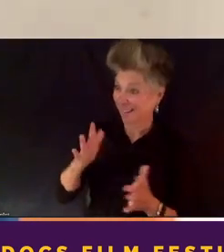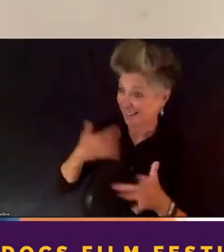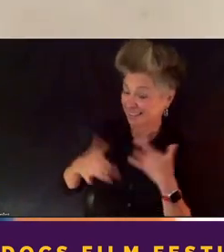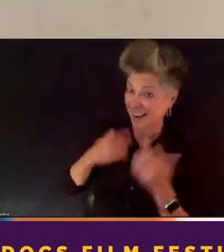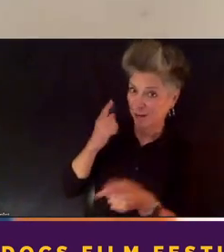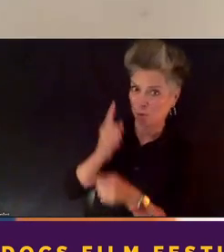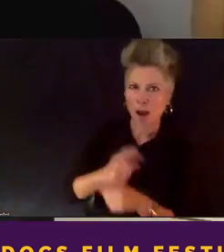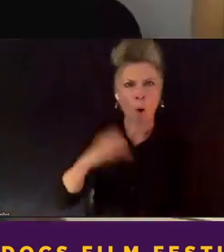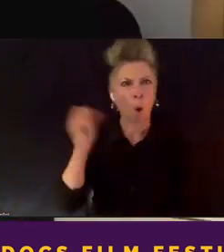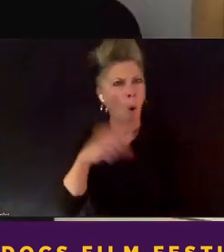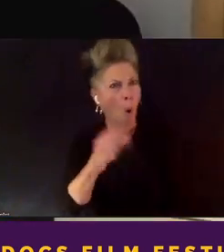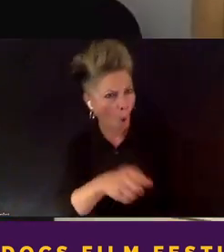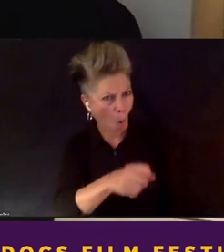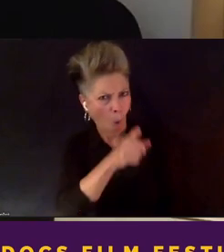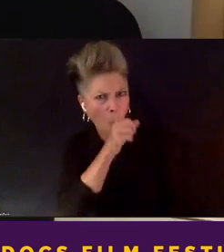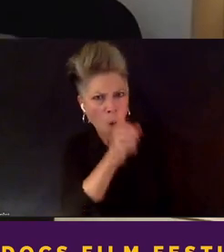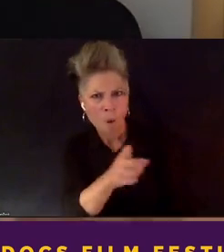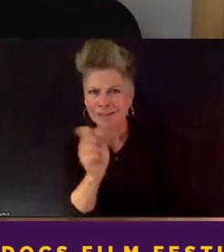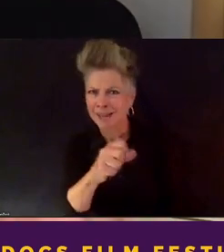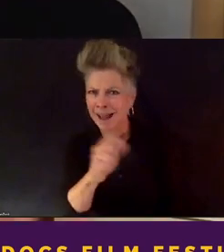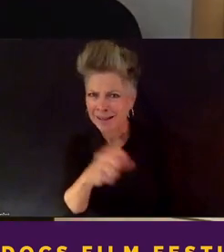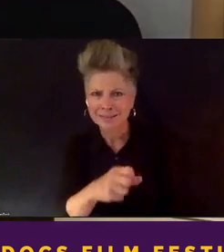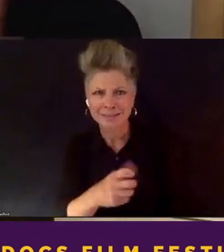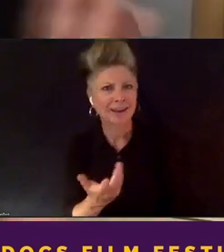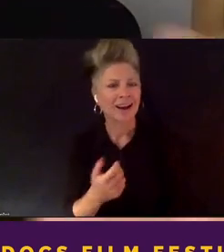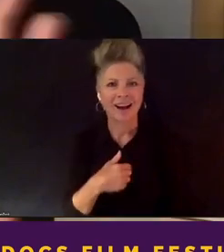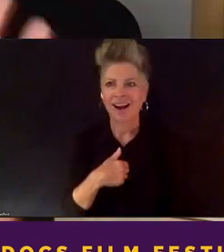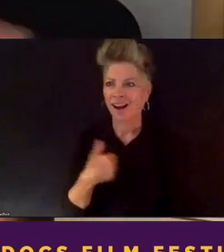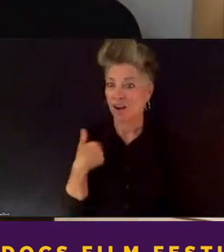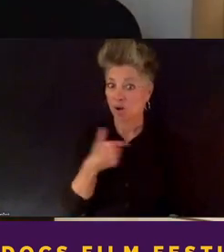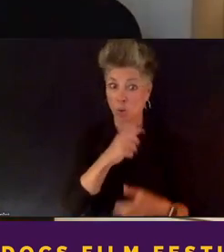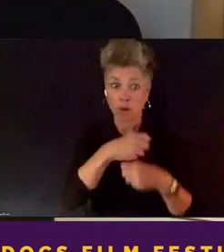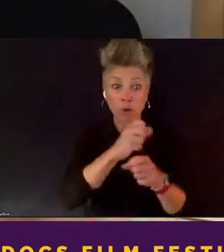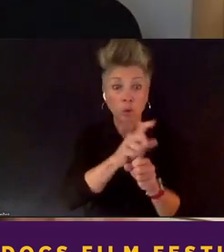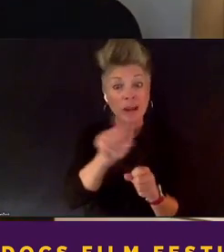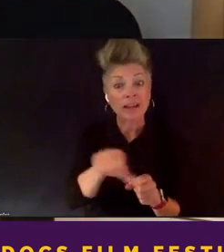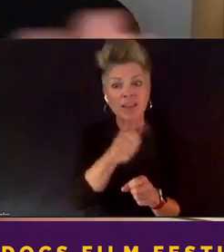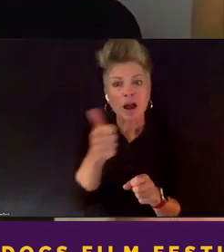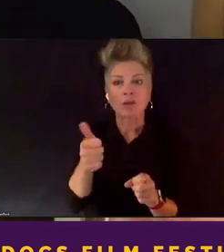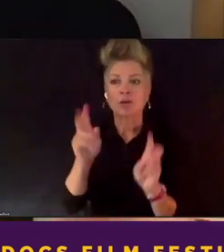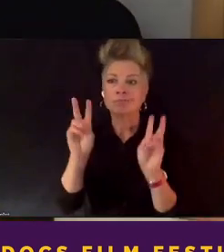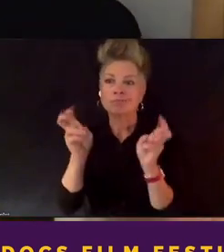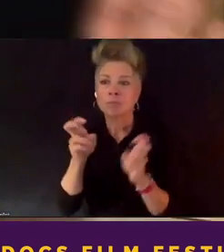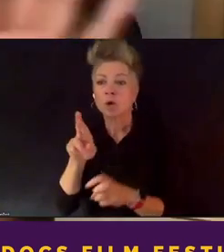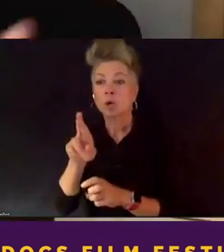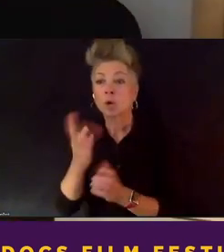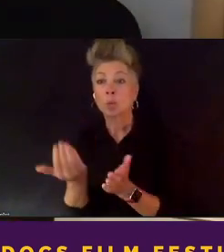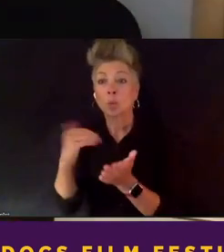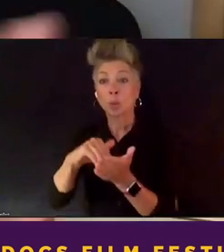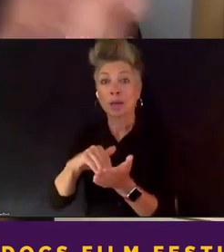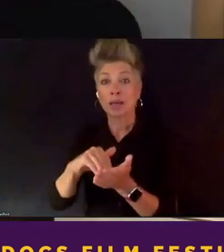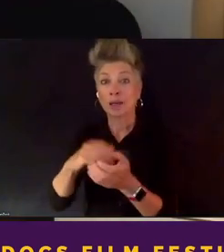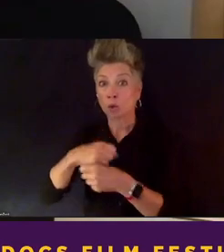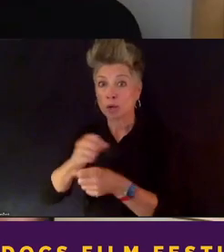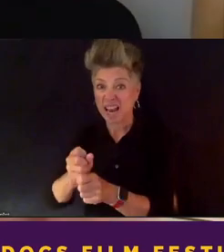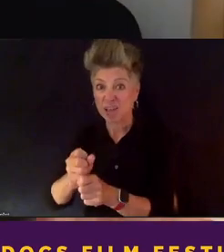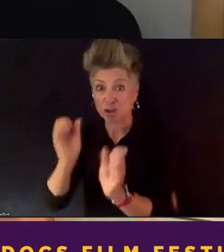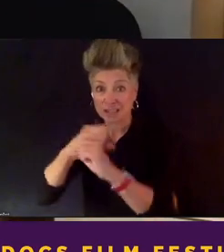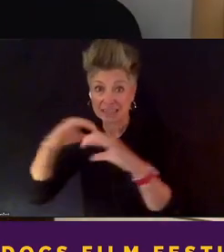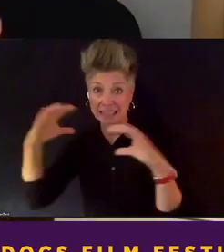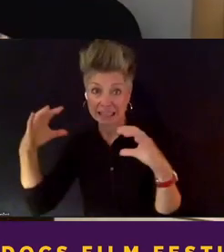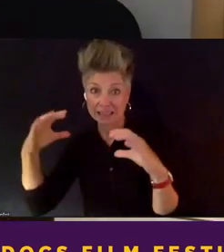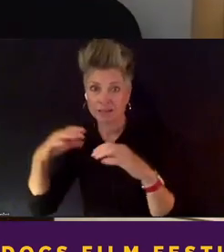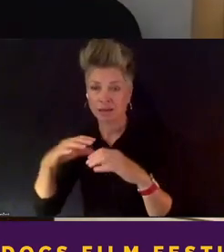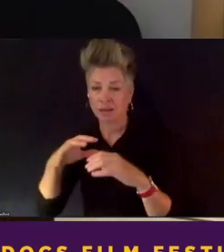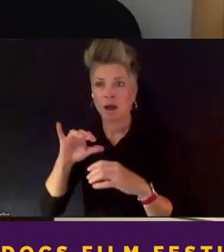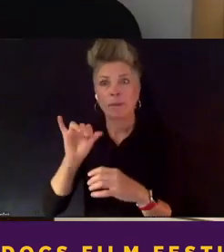Absolutely. Because we were, we, you know, we, we created those other recreation scenes, you know, so then that helped us actually, you know,